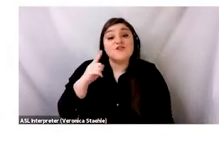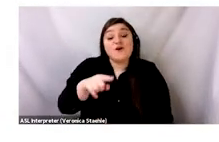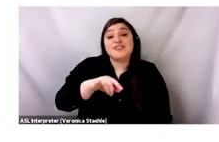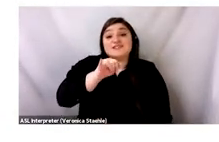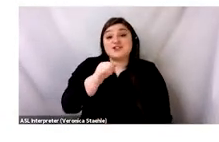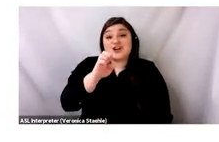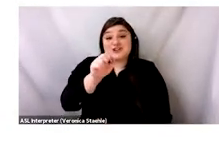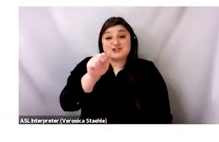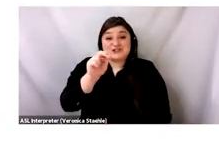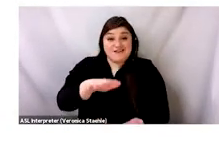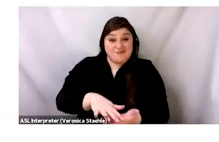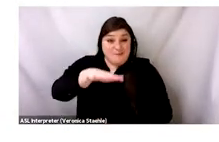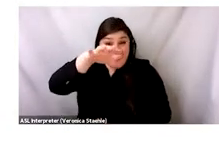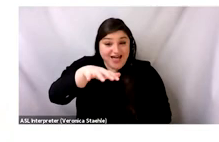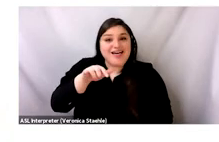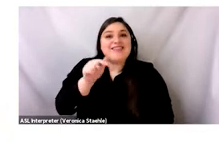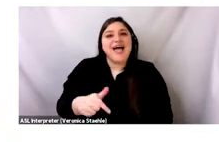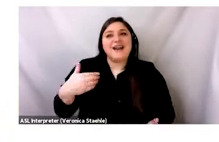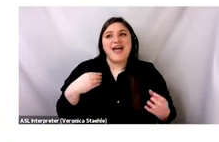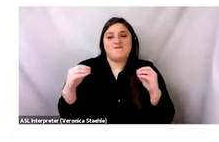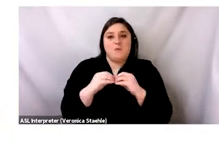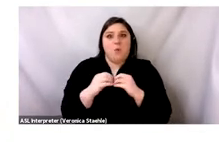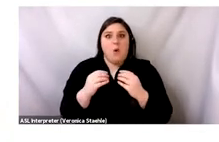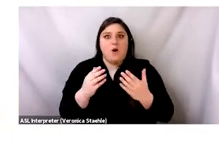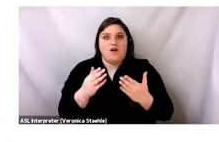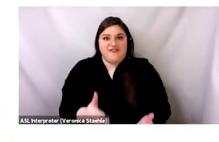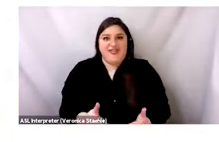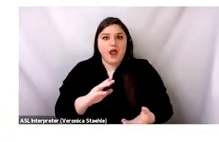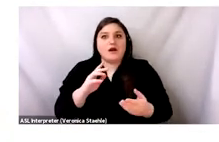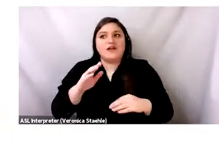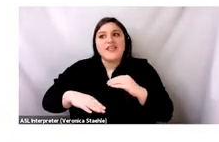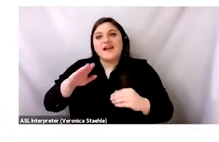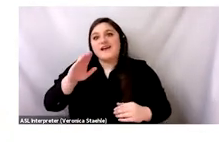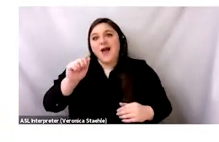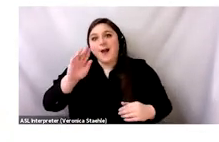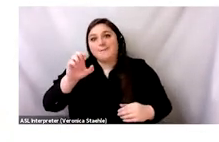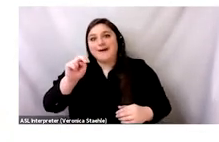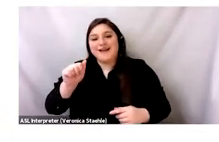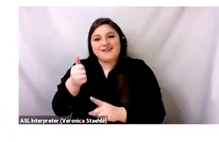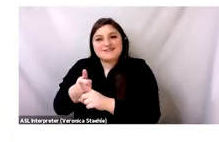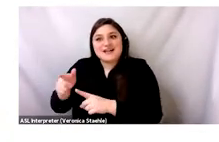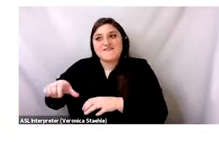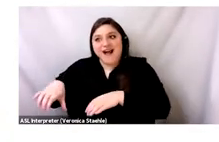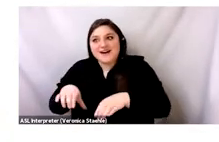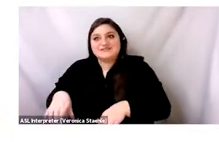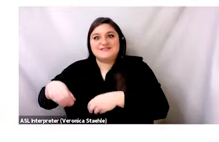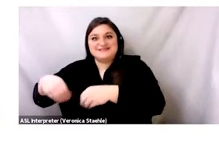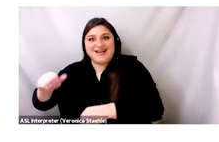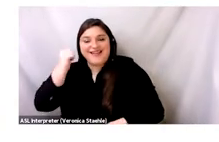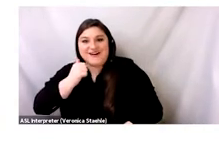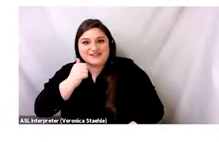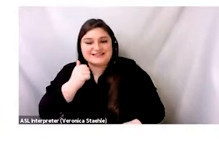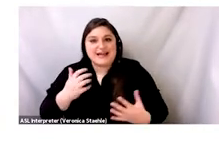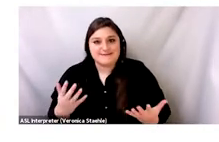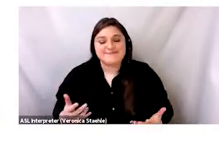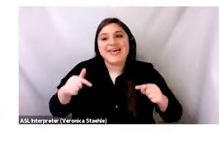actually has more freedom of movement than Abena. And in many ways, the conversation about waste and sustainability, at least the conversation that happens in